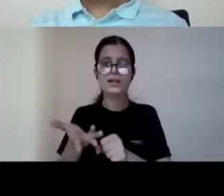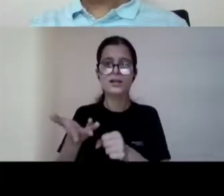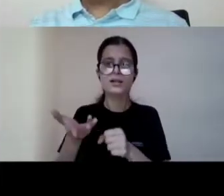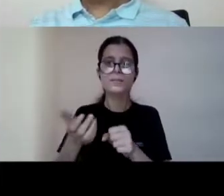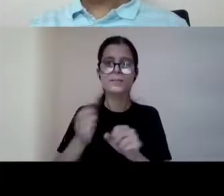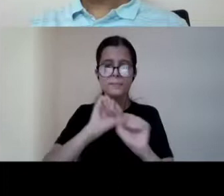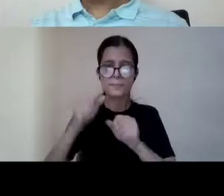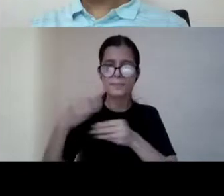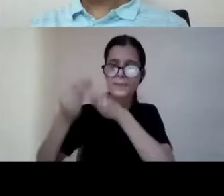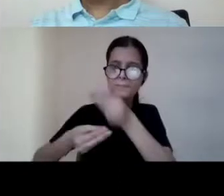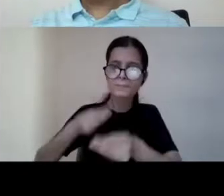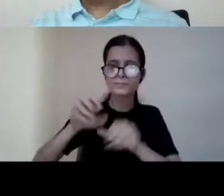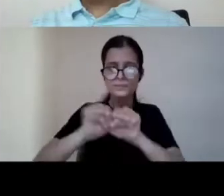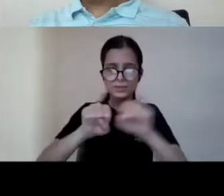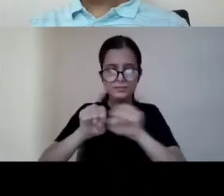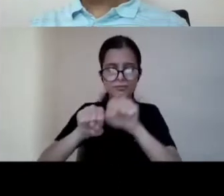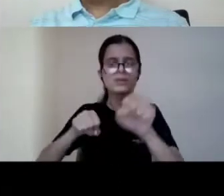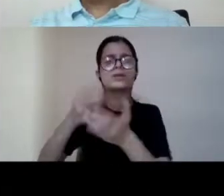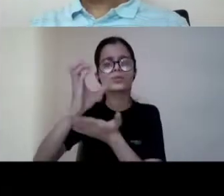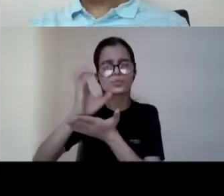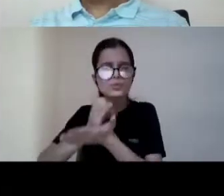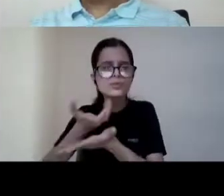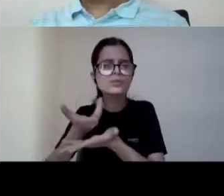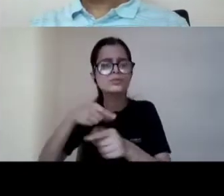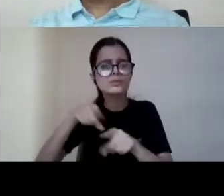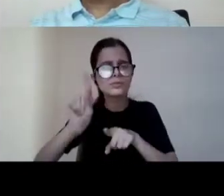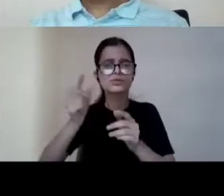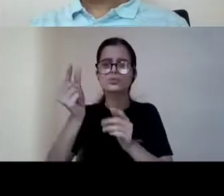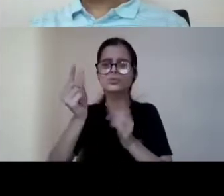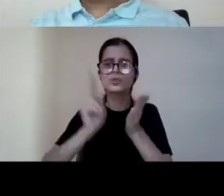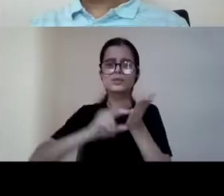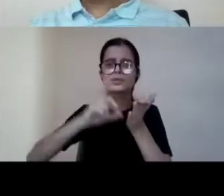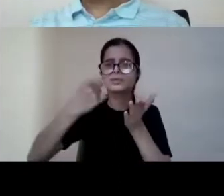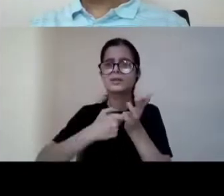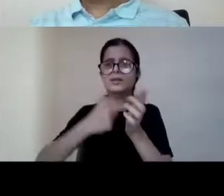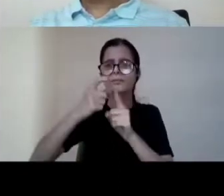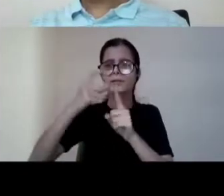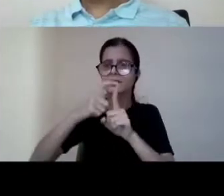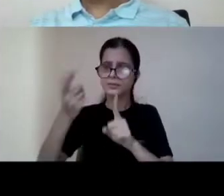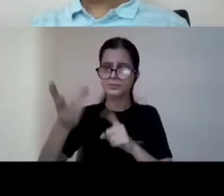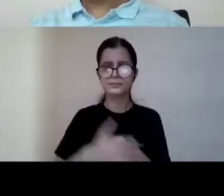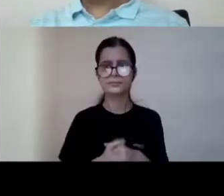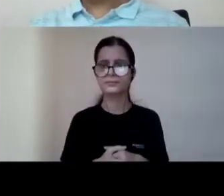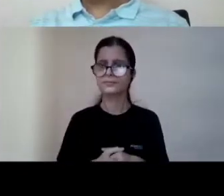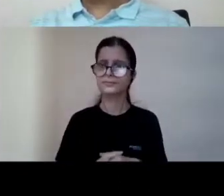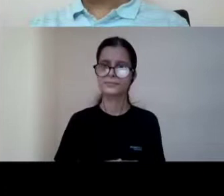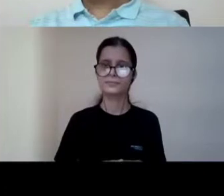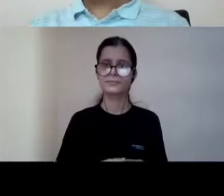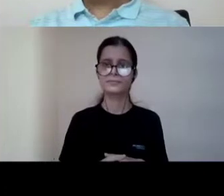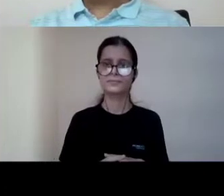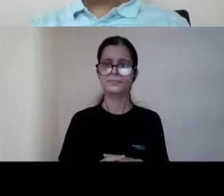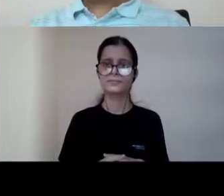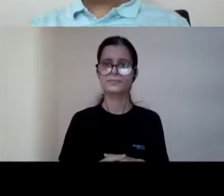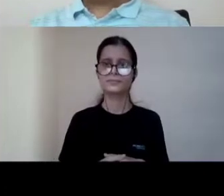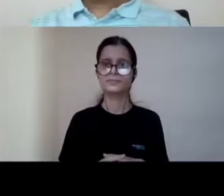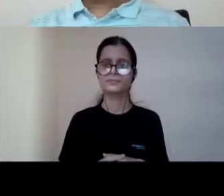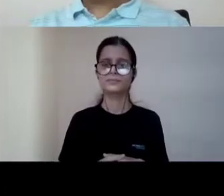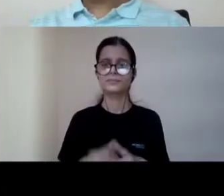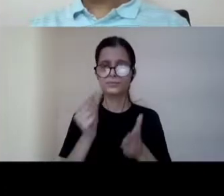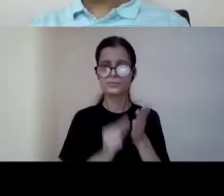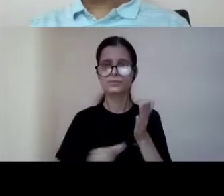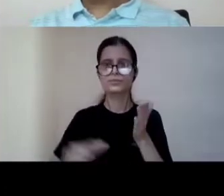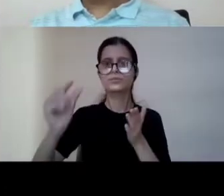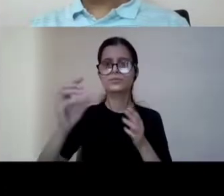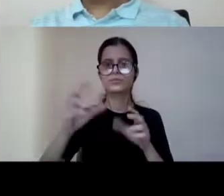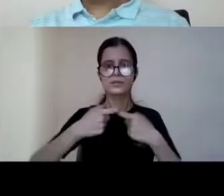during this certificate course itself is the uncrpd uh it's short form it's called the un convention on the rights